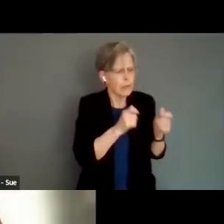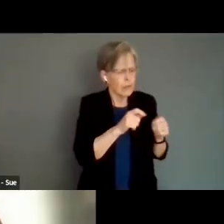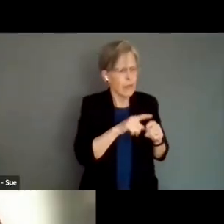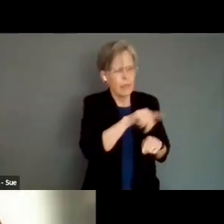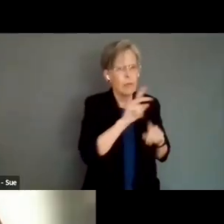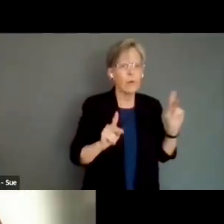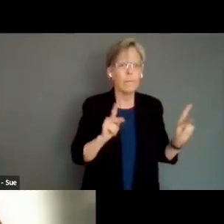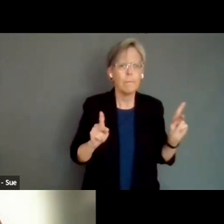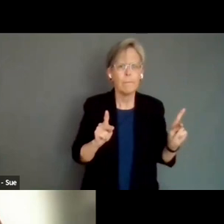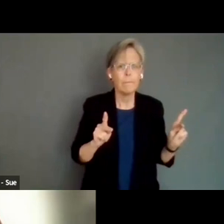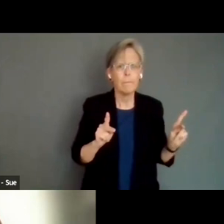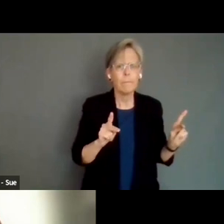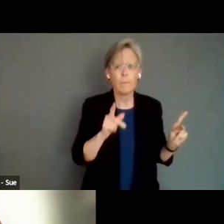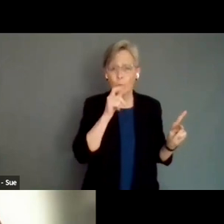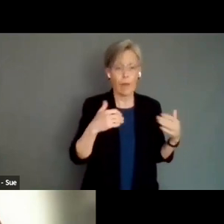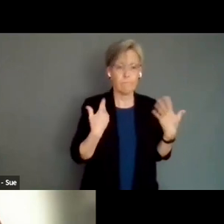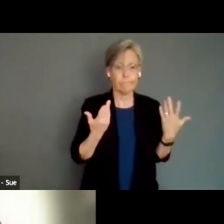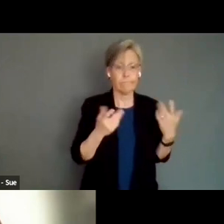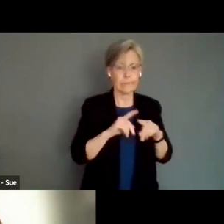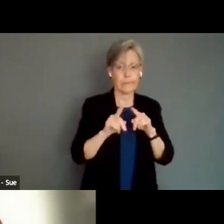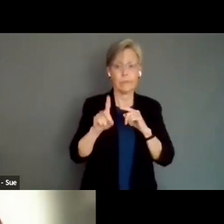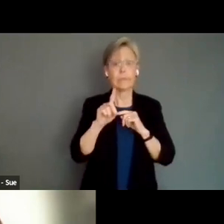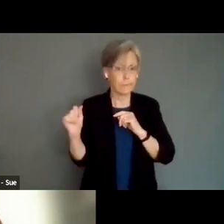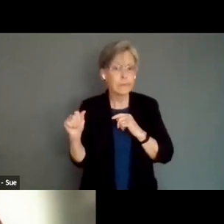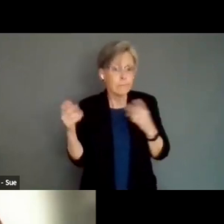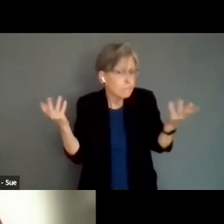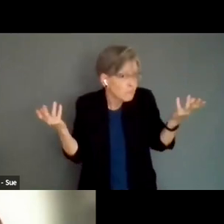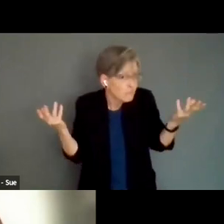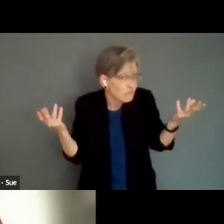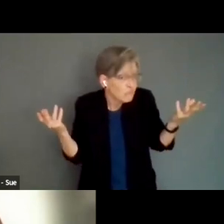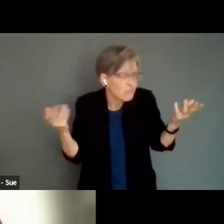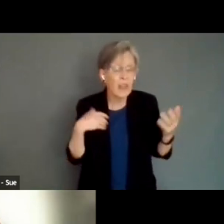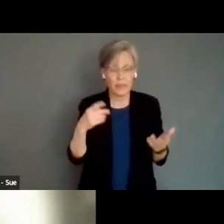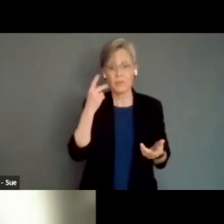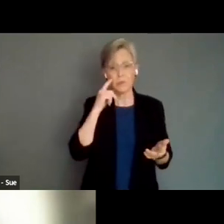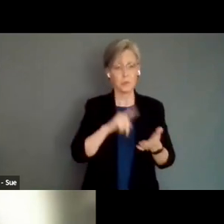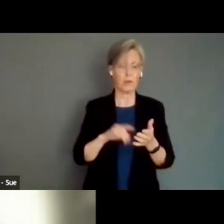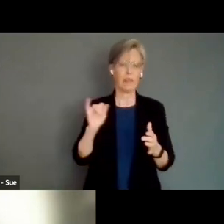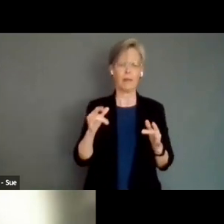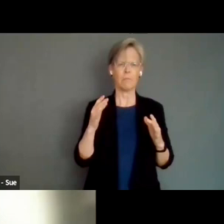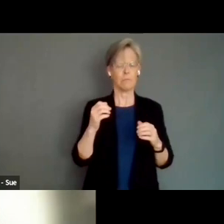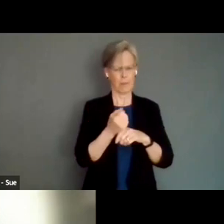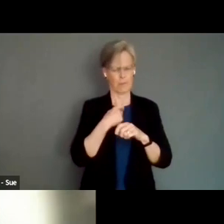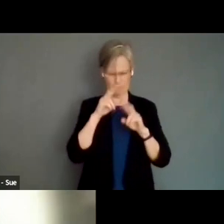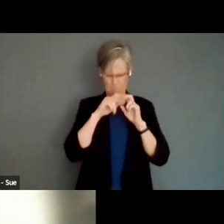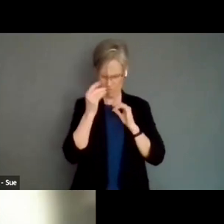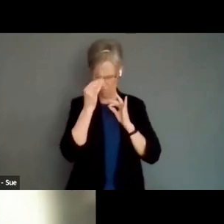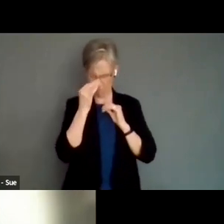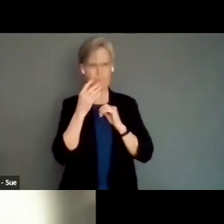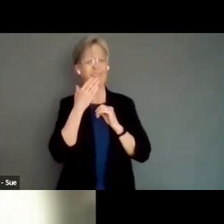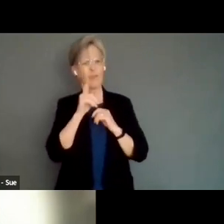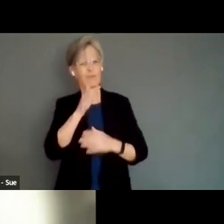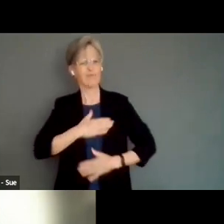people who have various disabilities? I, I, I found this, um, very thought provoking. I enjoyed it thoroughly.